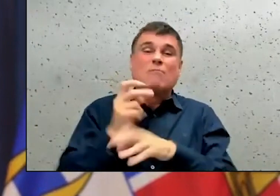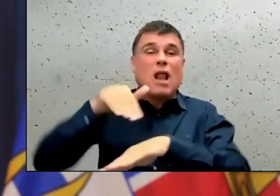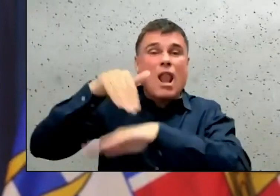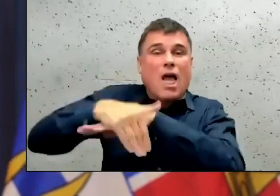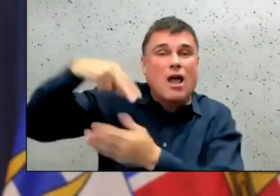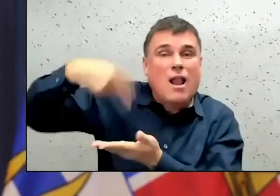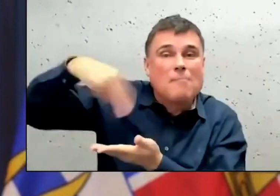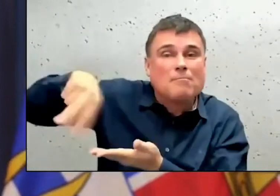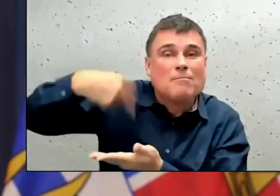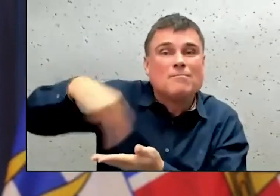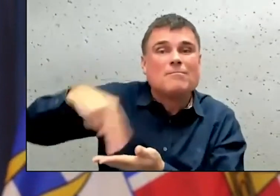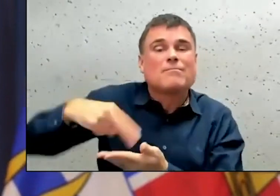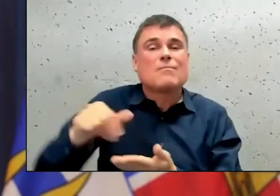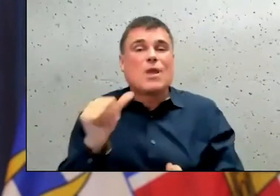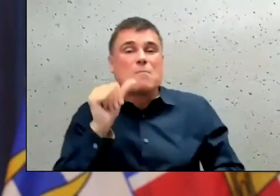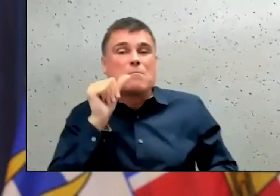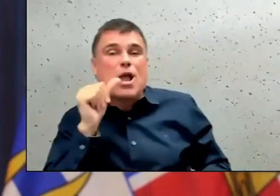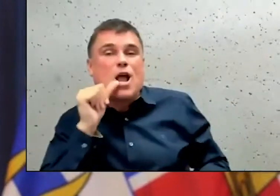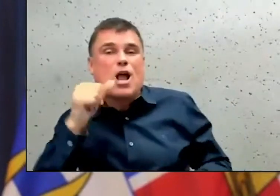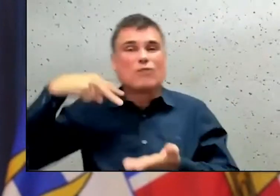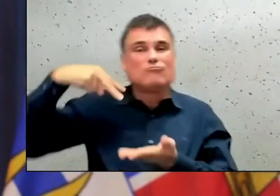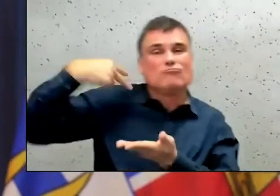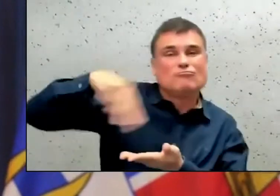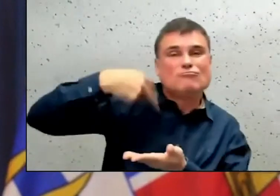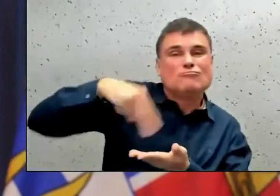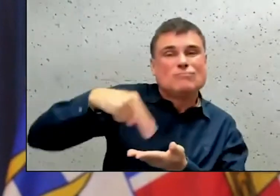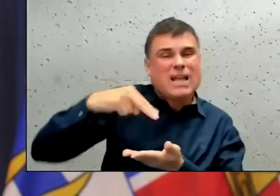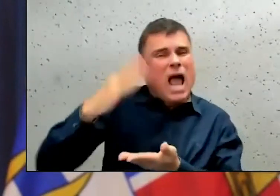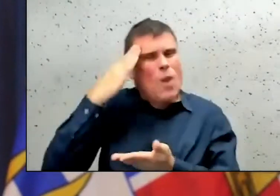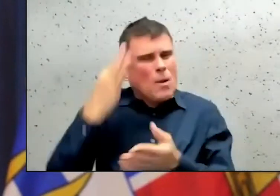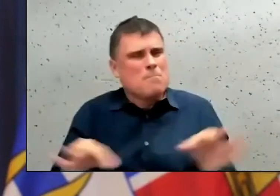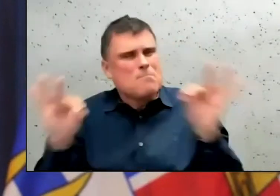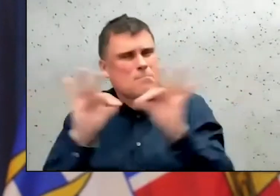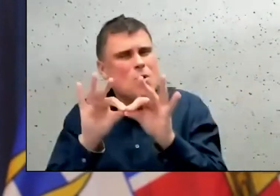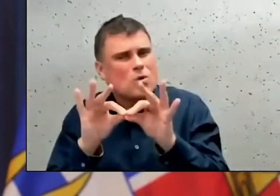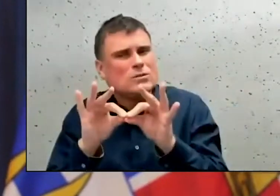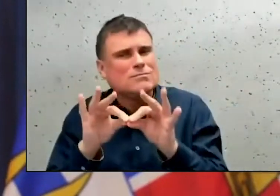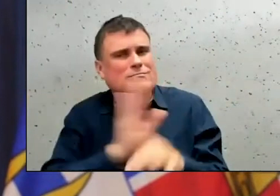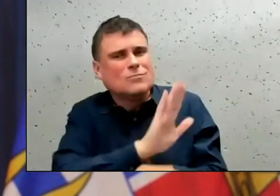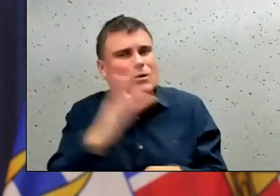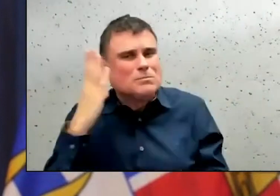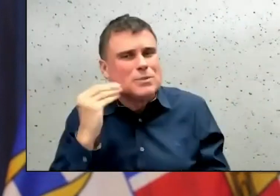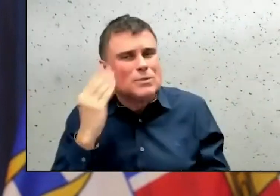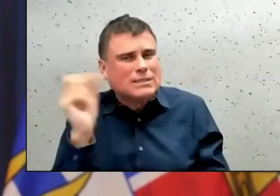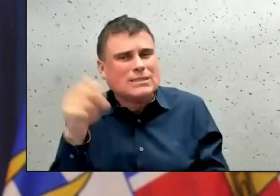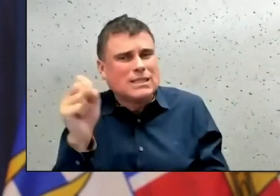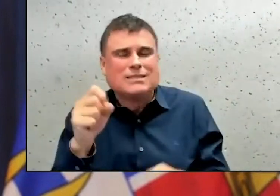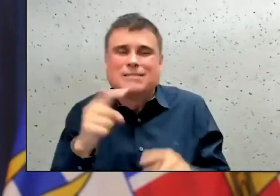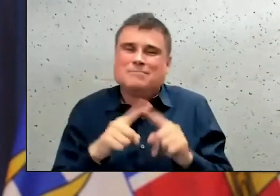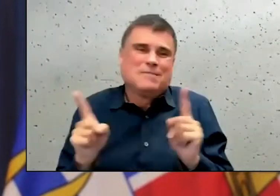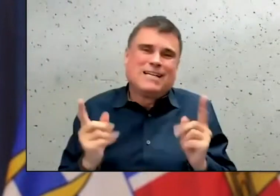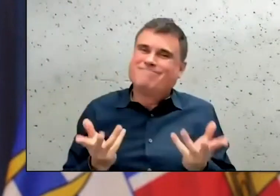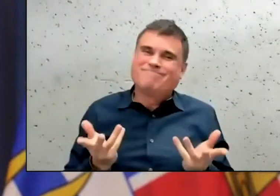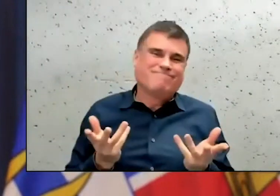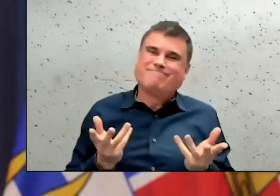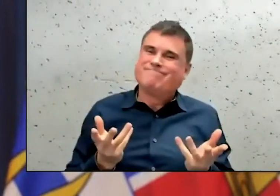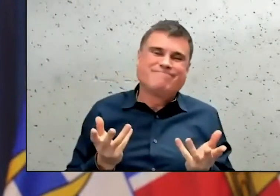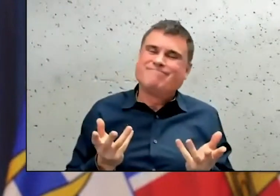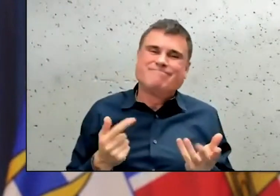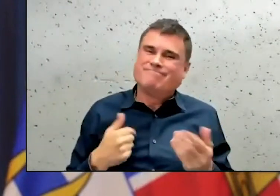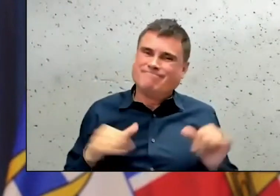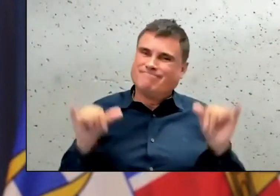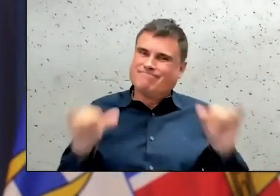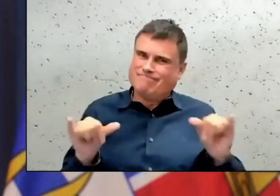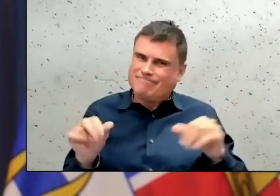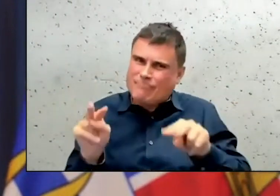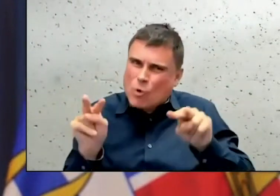an important part of the atmosphere in those settings. We are absolutely continuing to monitor. Right now,